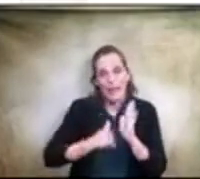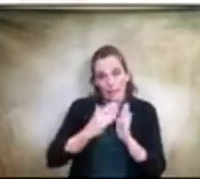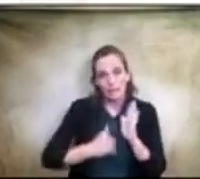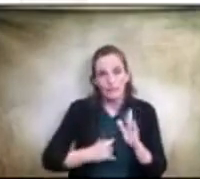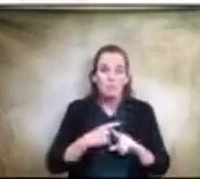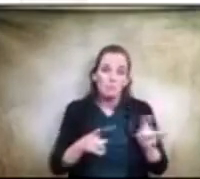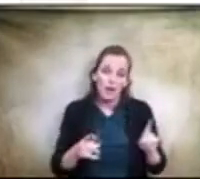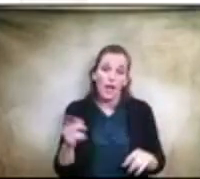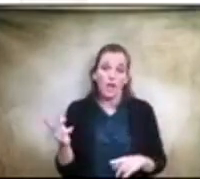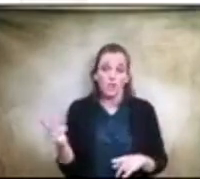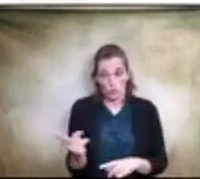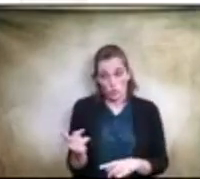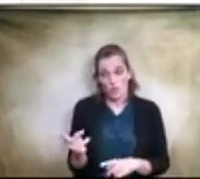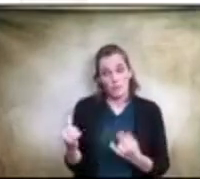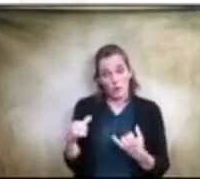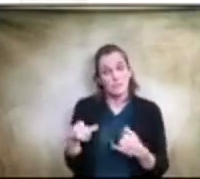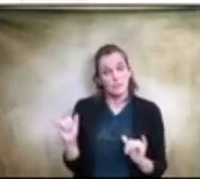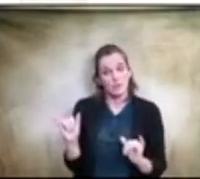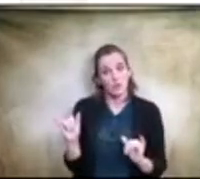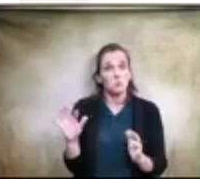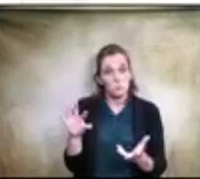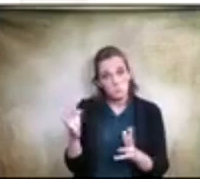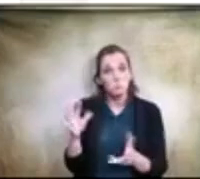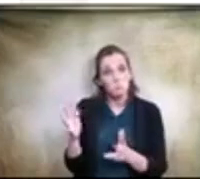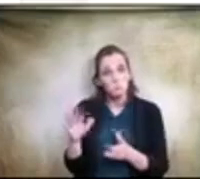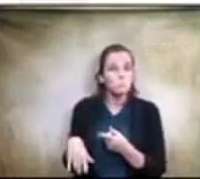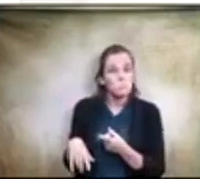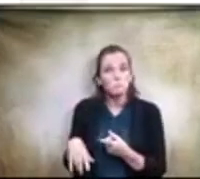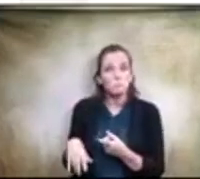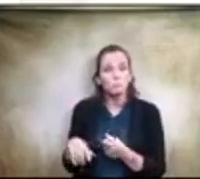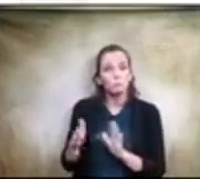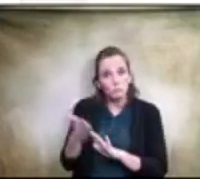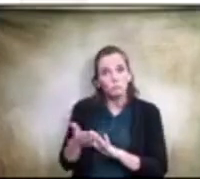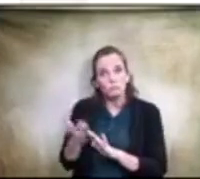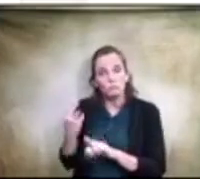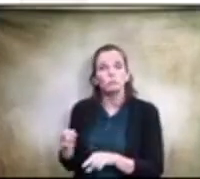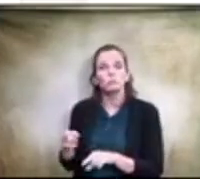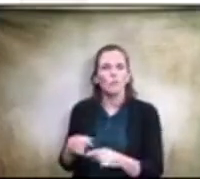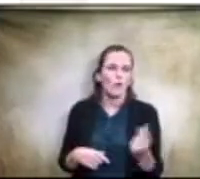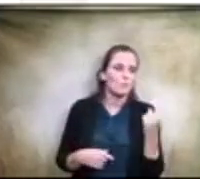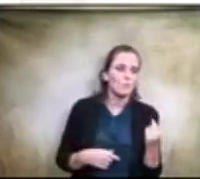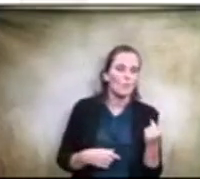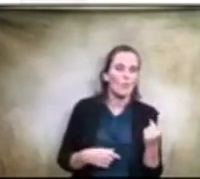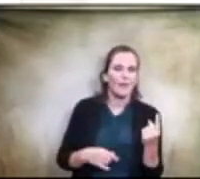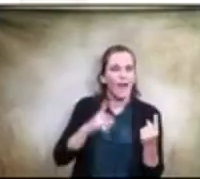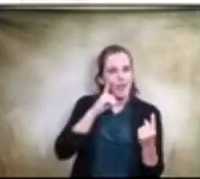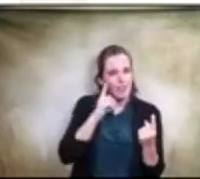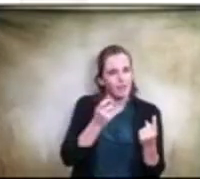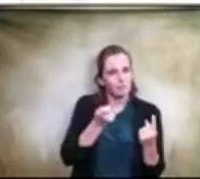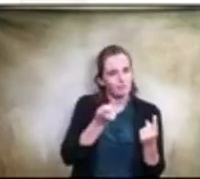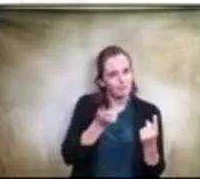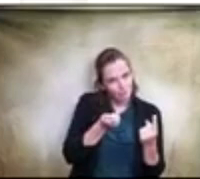them are still pretty pretty well uh going one i think we're having some issues with quite